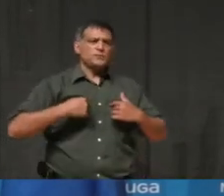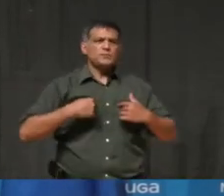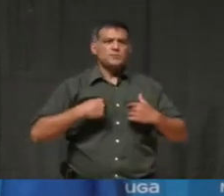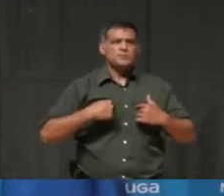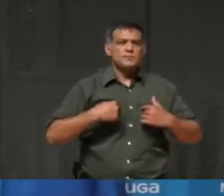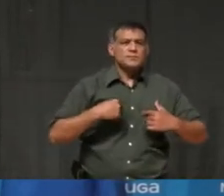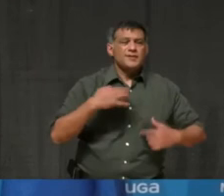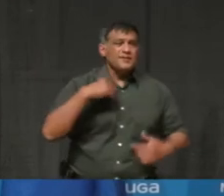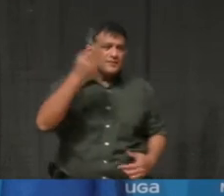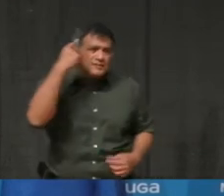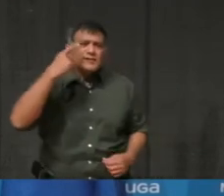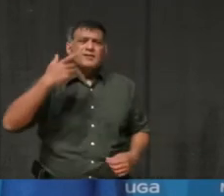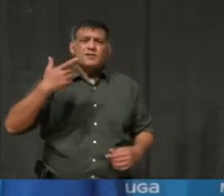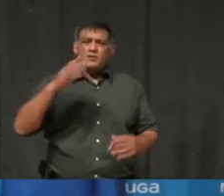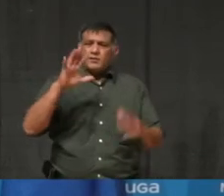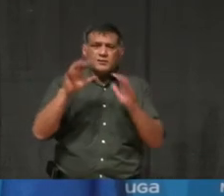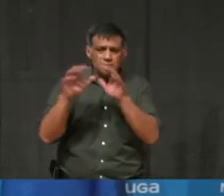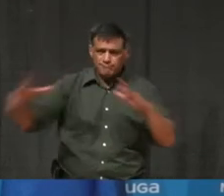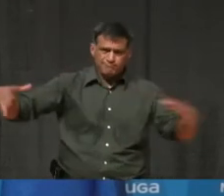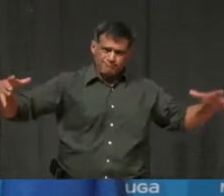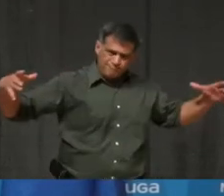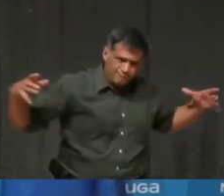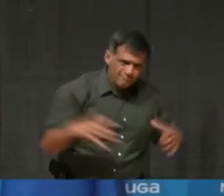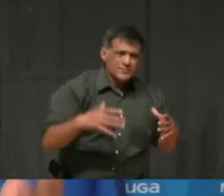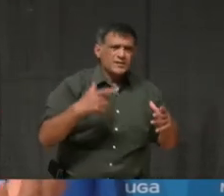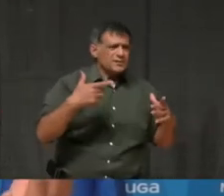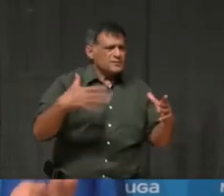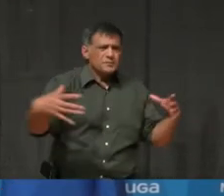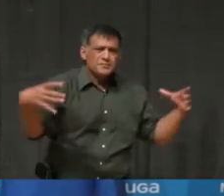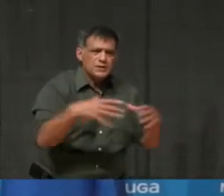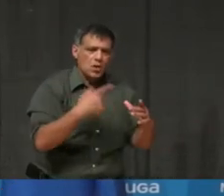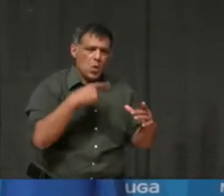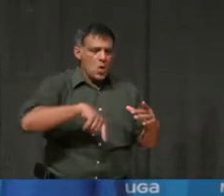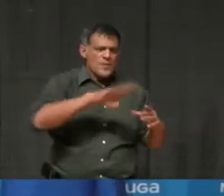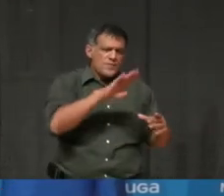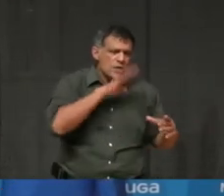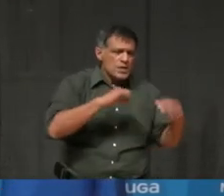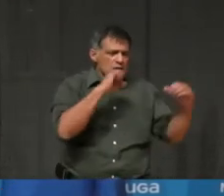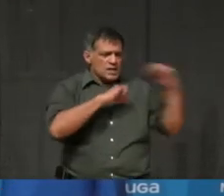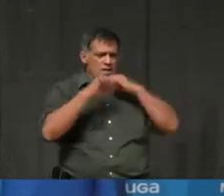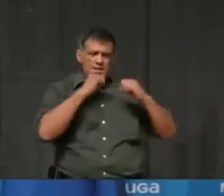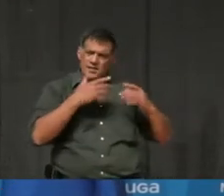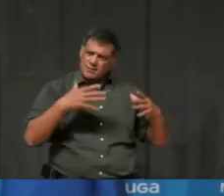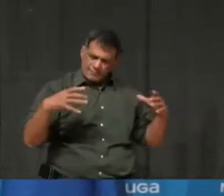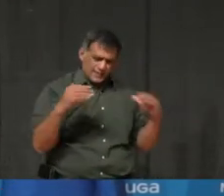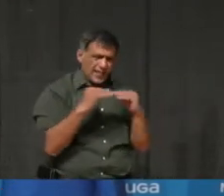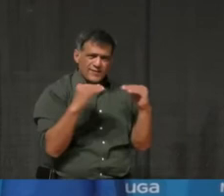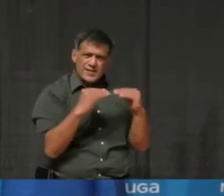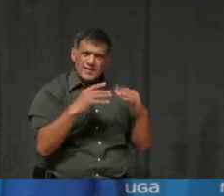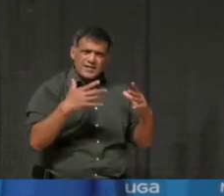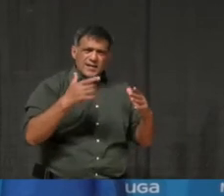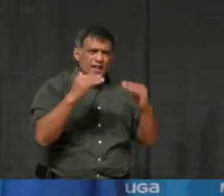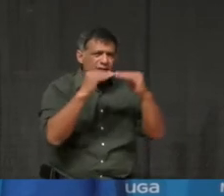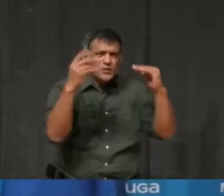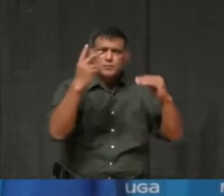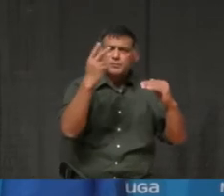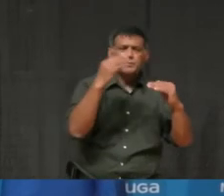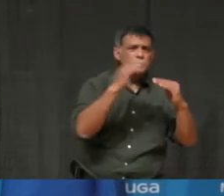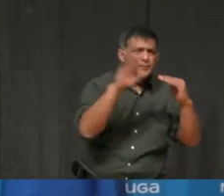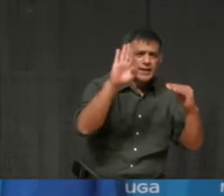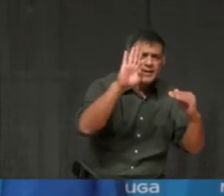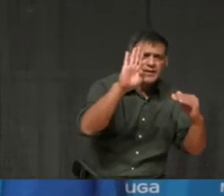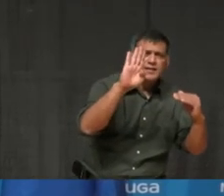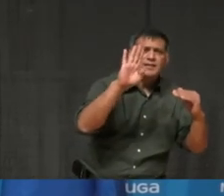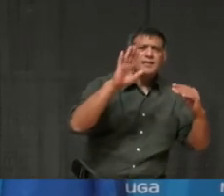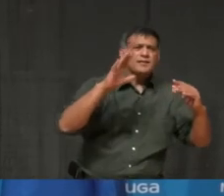that we're all in this together in some form or fashion, whether, you know, you're at level A or level B, I can't speak for everyone. But I do think that